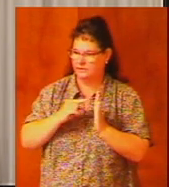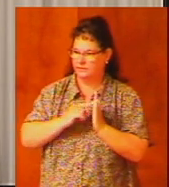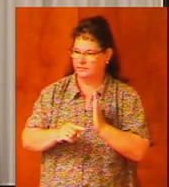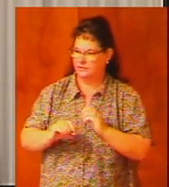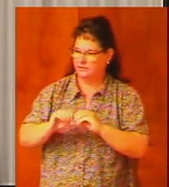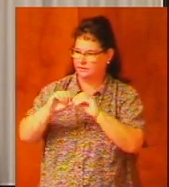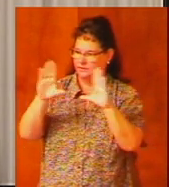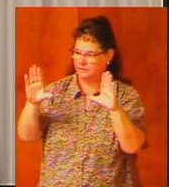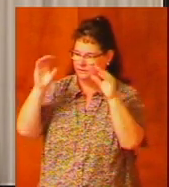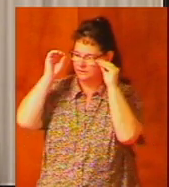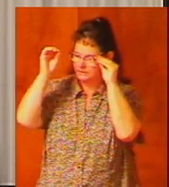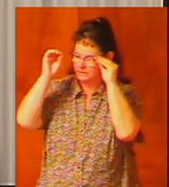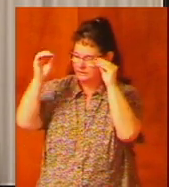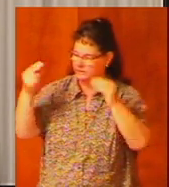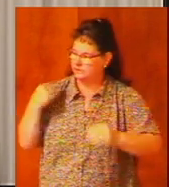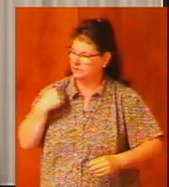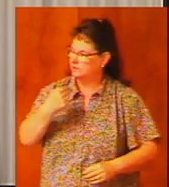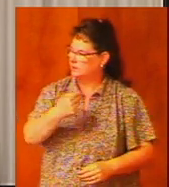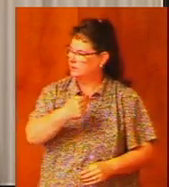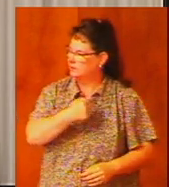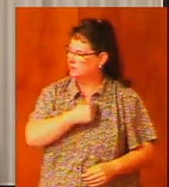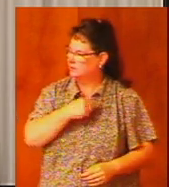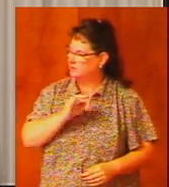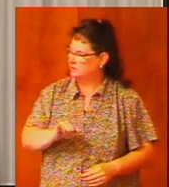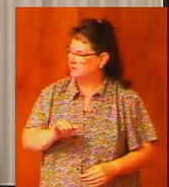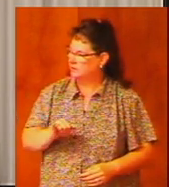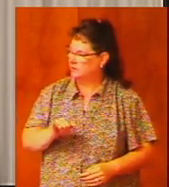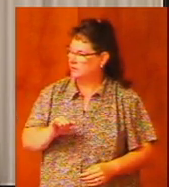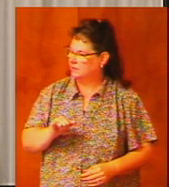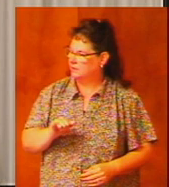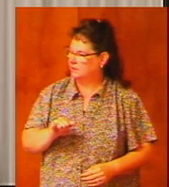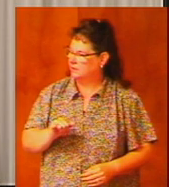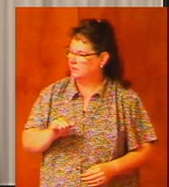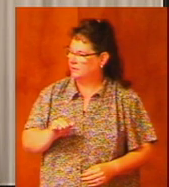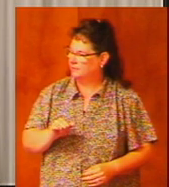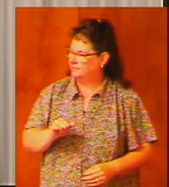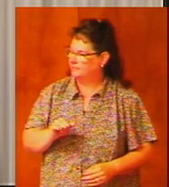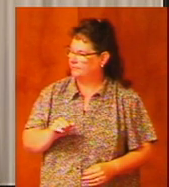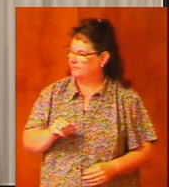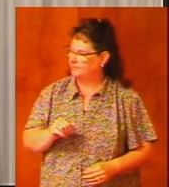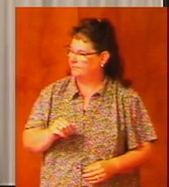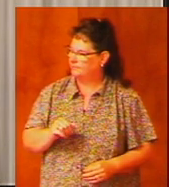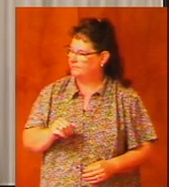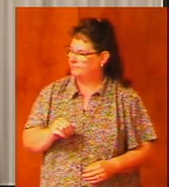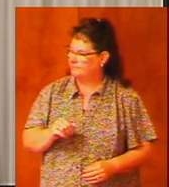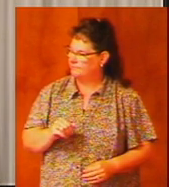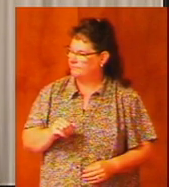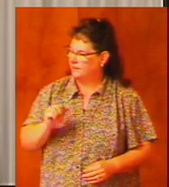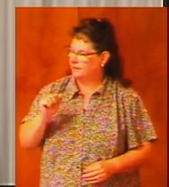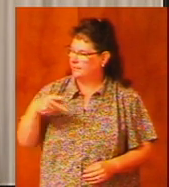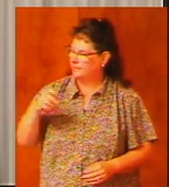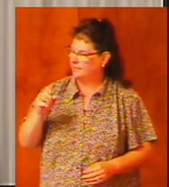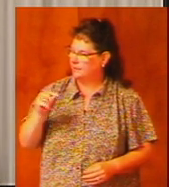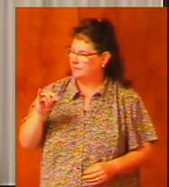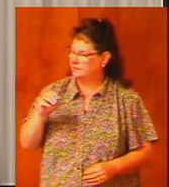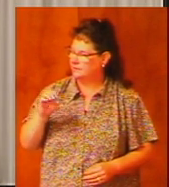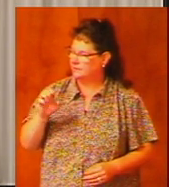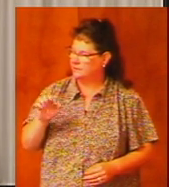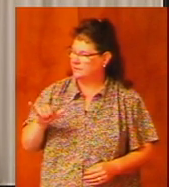clearly teaches us that apostasy can engulf